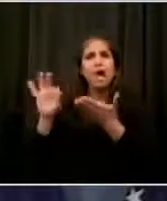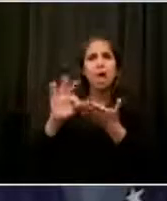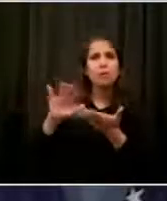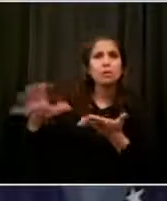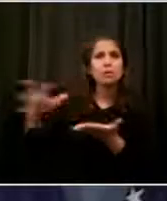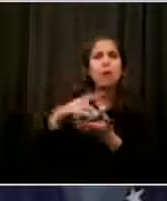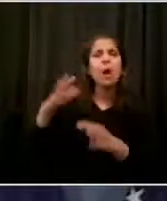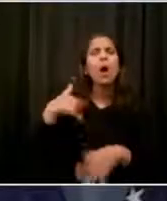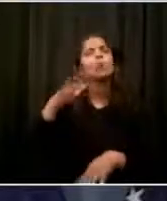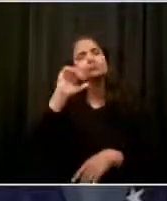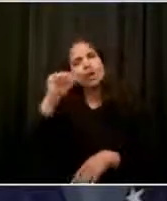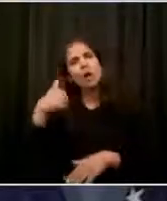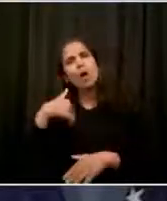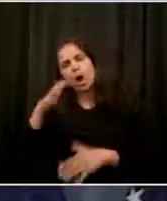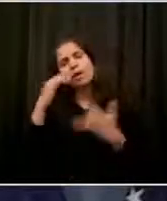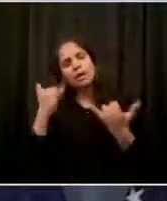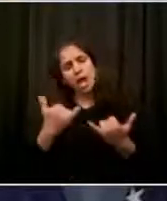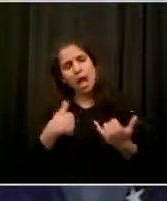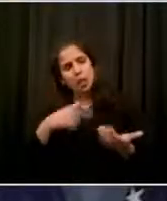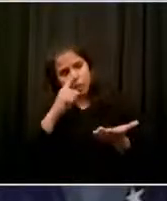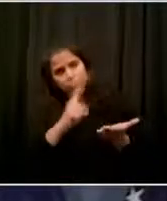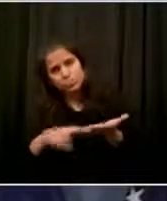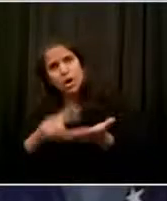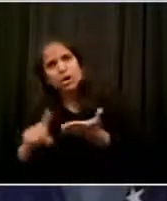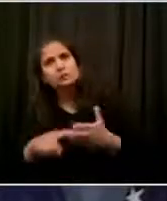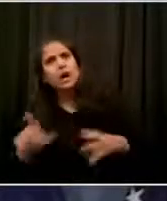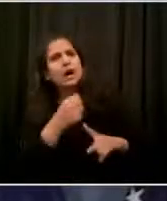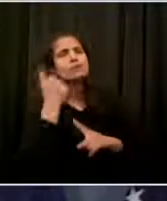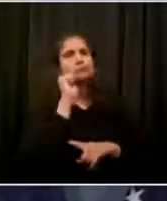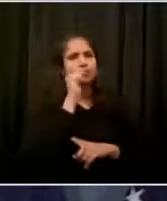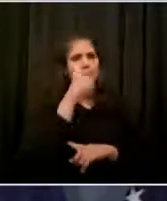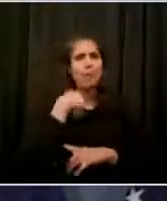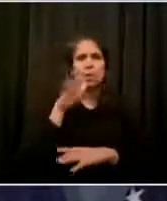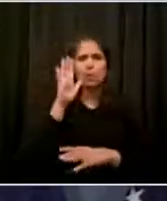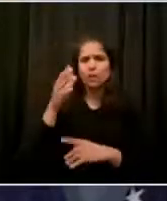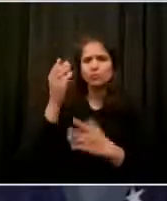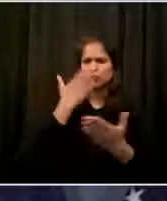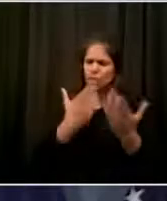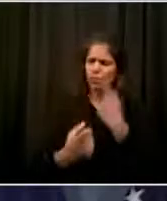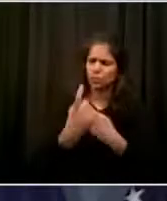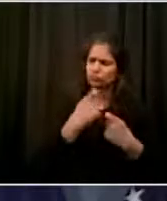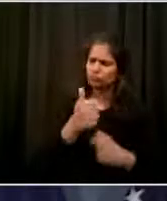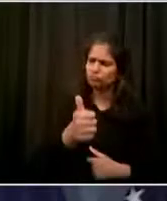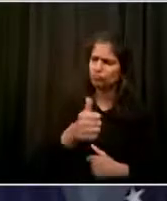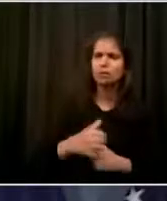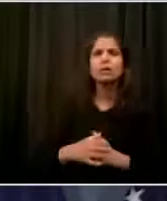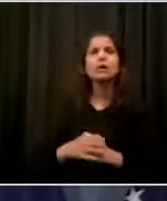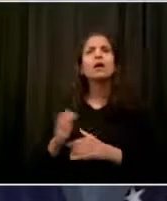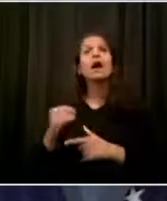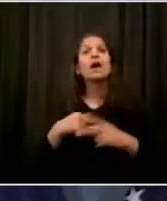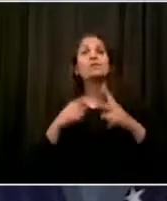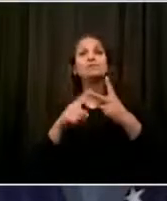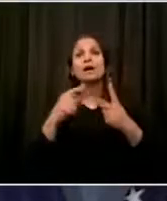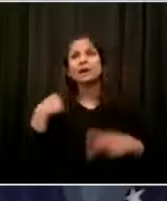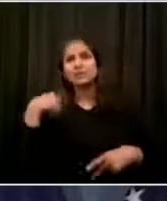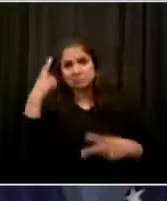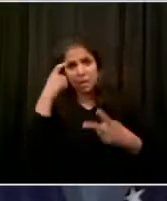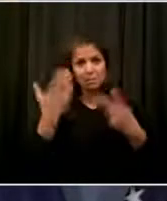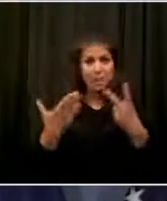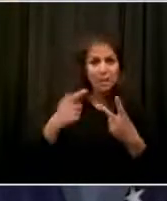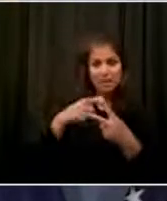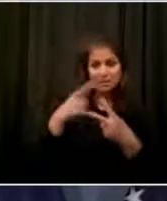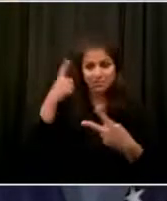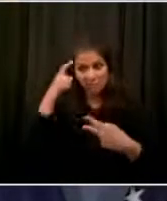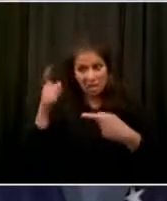have COVID. That's a very good thing, and we need to affirm that. But your point about symptomatic folks is well taken. The Test and